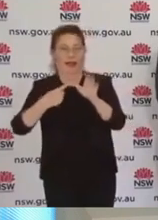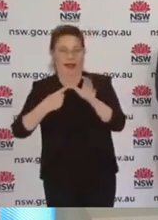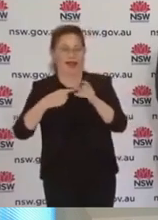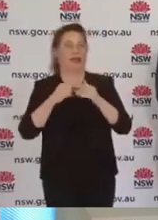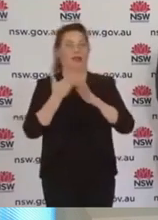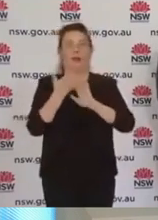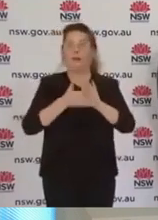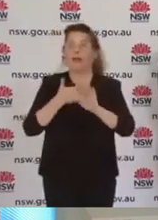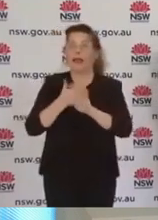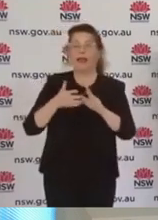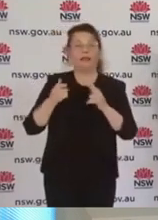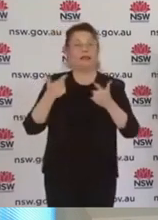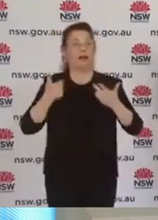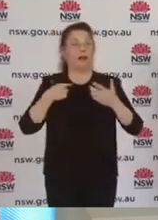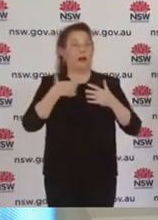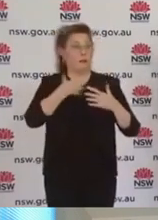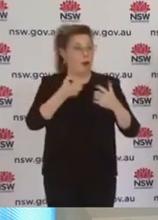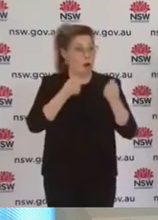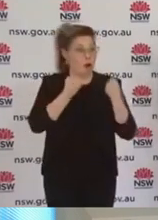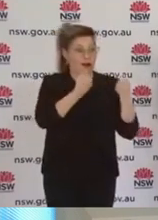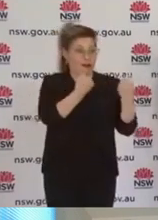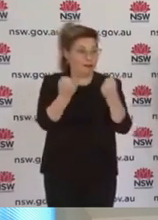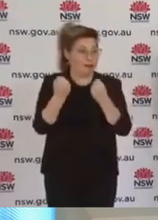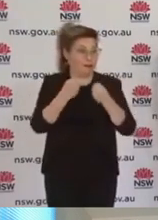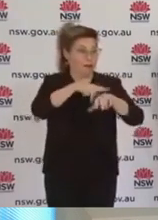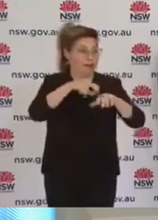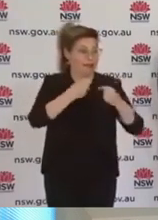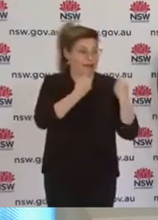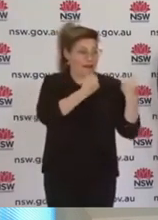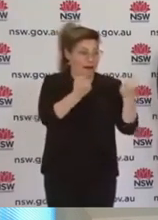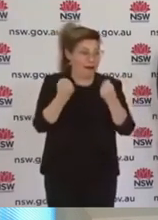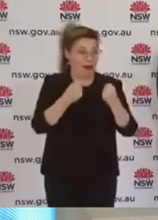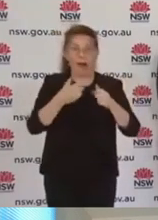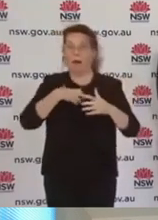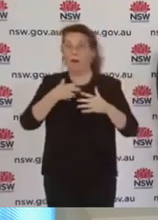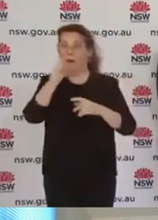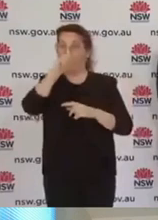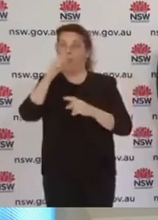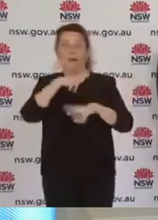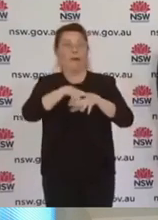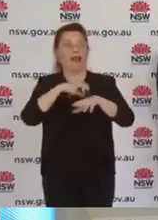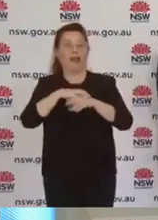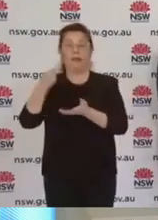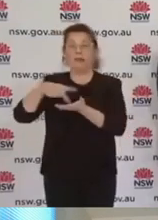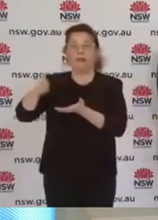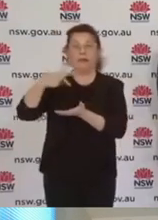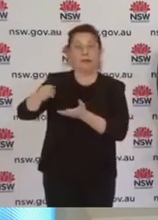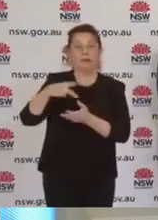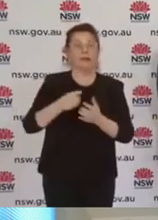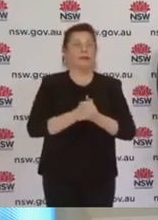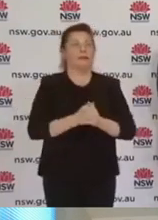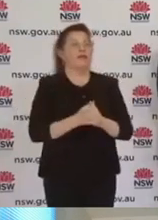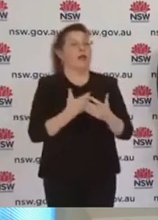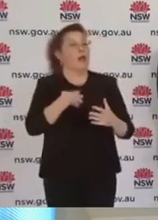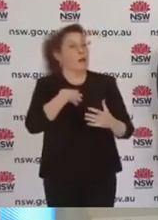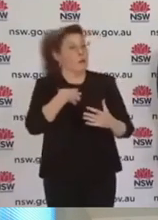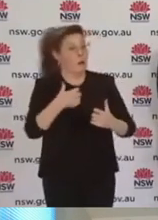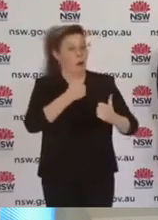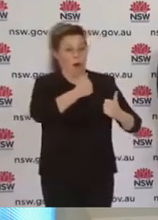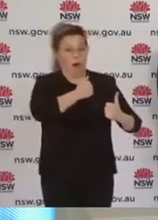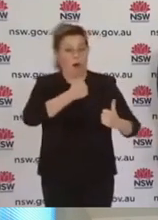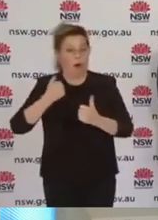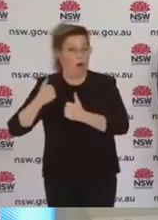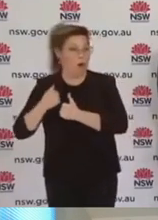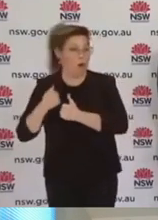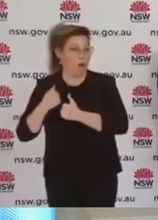increased presence more broadly. From Monday, there'll be 500 extra Australian defence officers on the ground as well following a